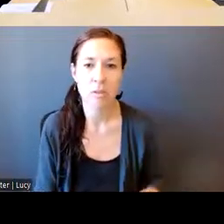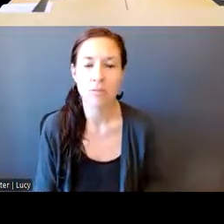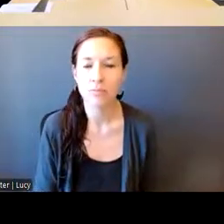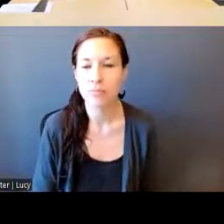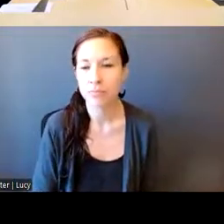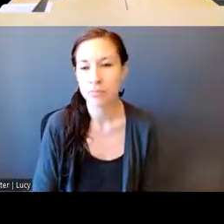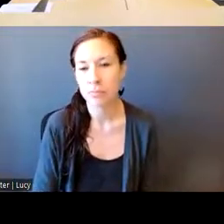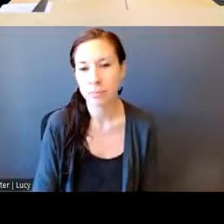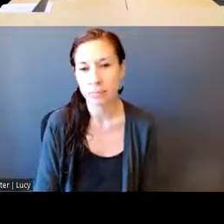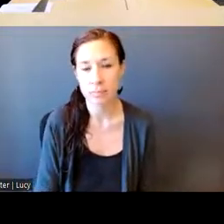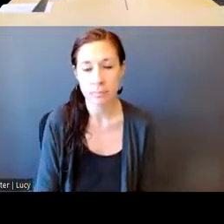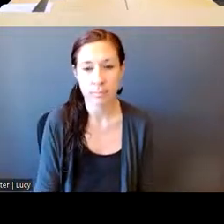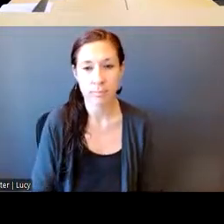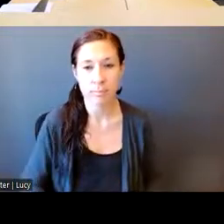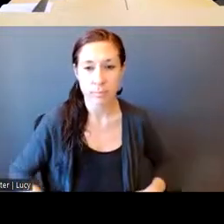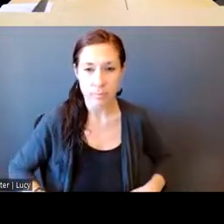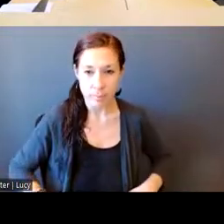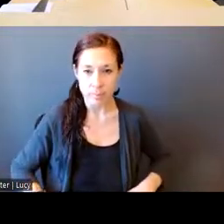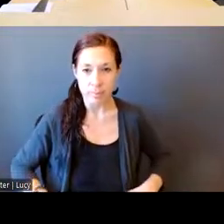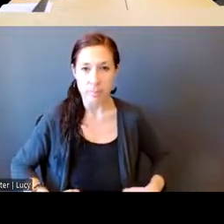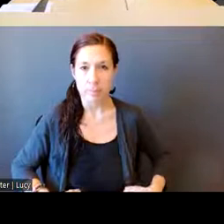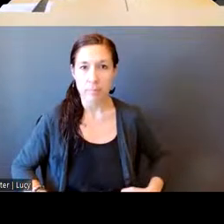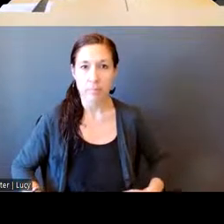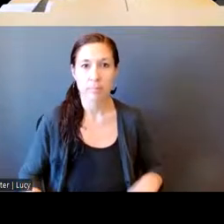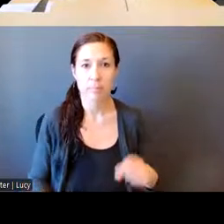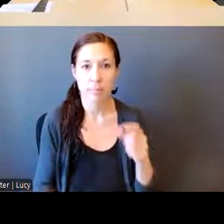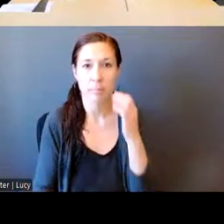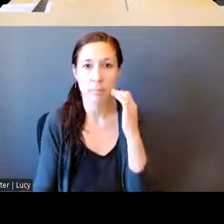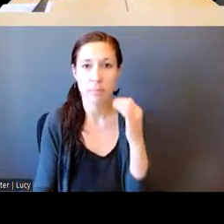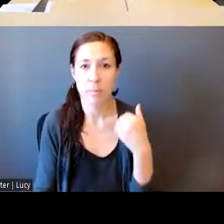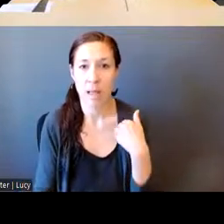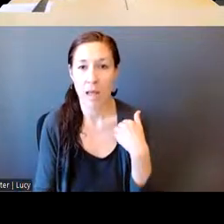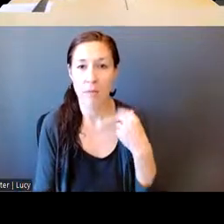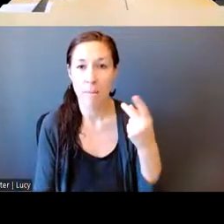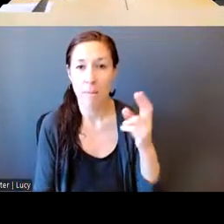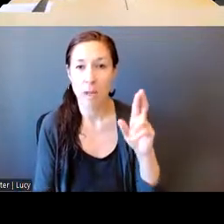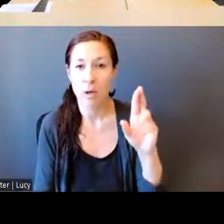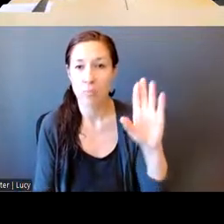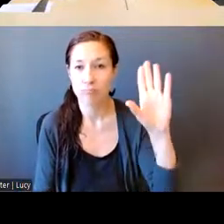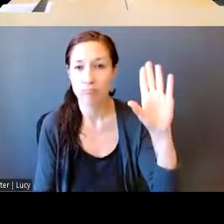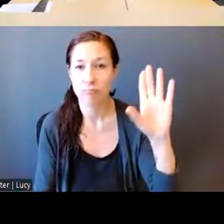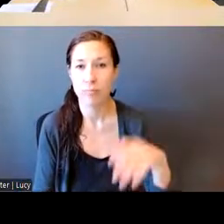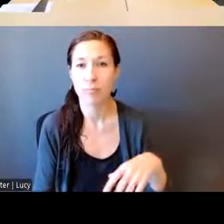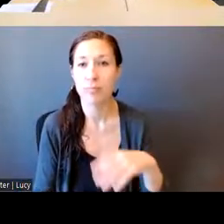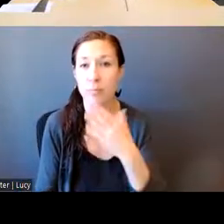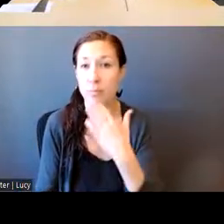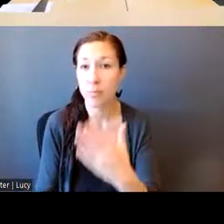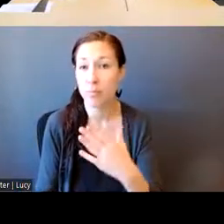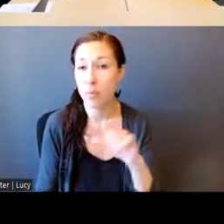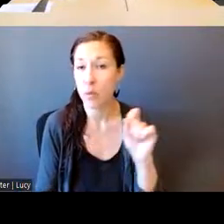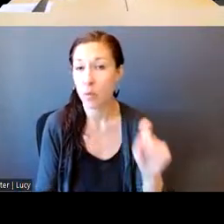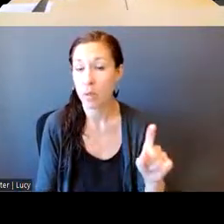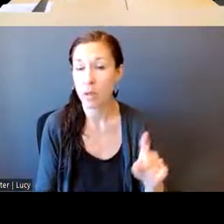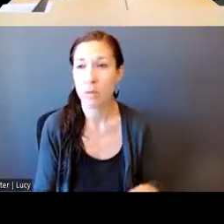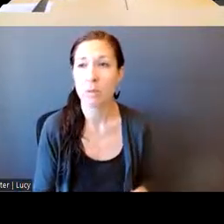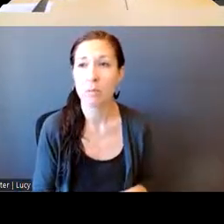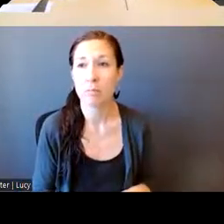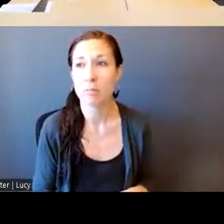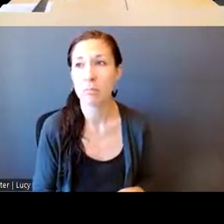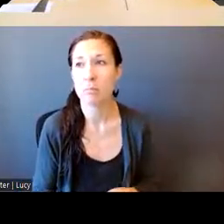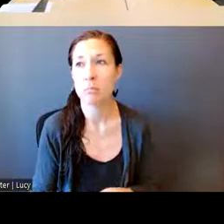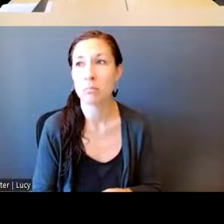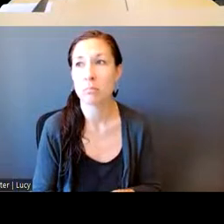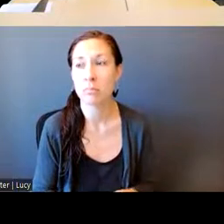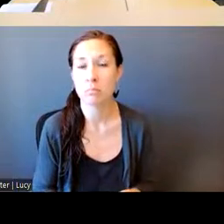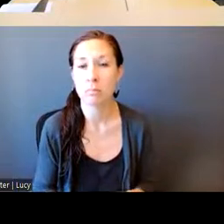And Commissioner Alvarez also. Yeah. So, thank you, question. Um, and this may